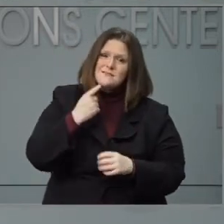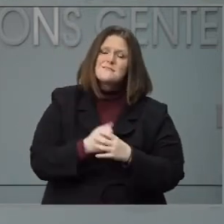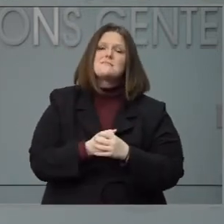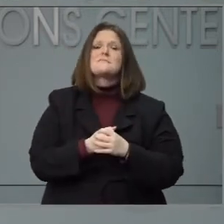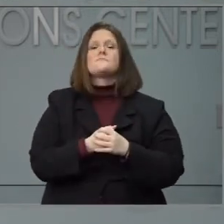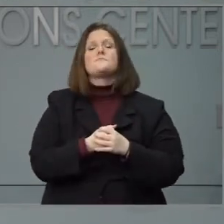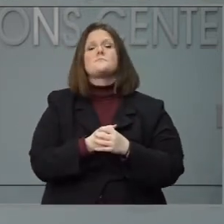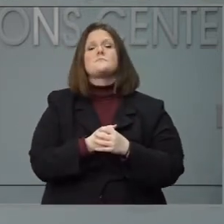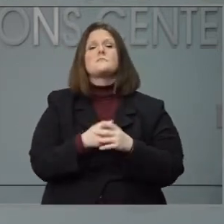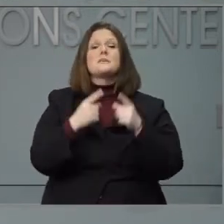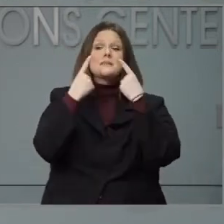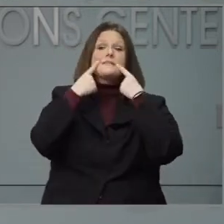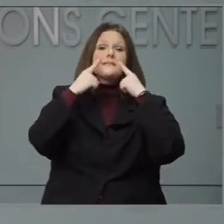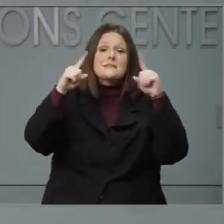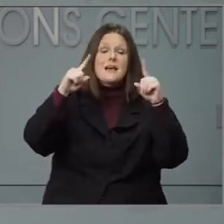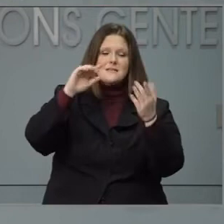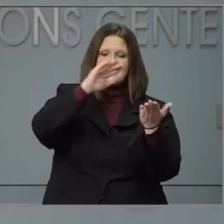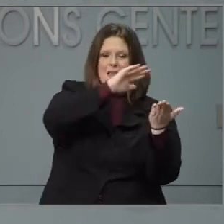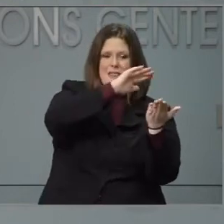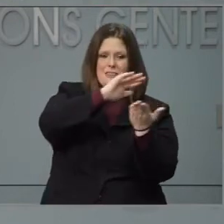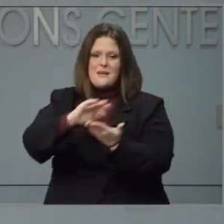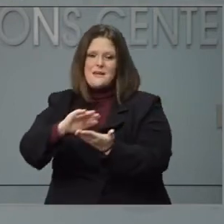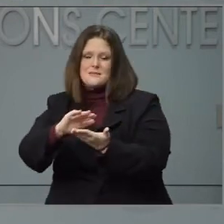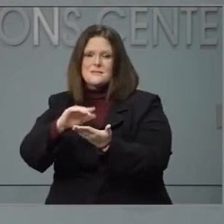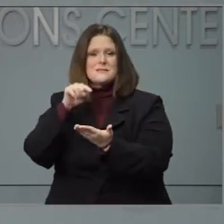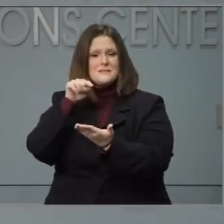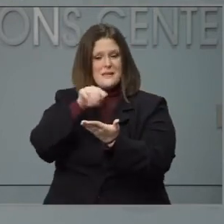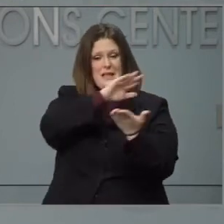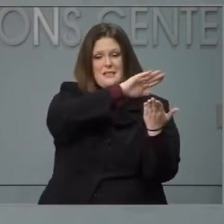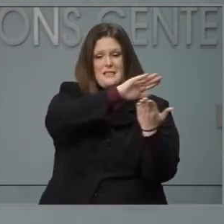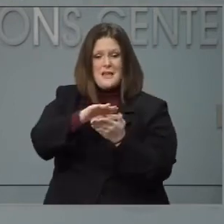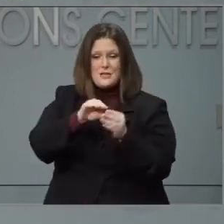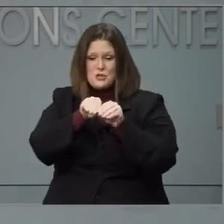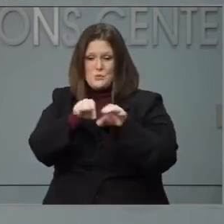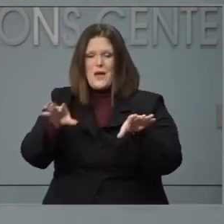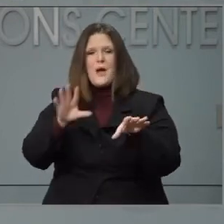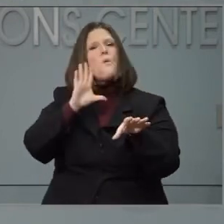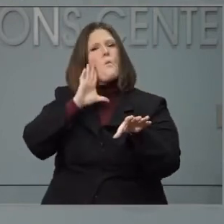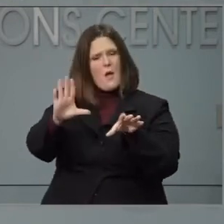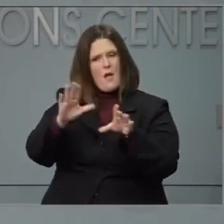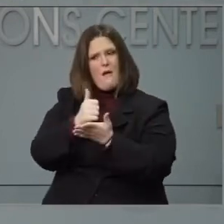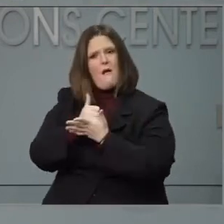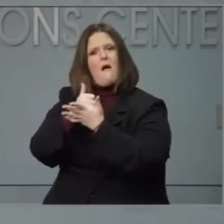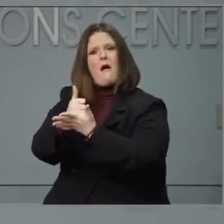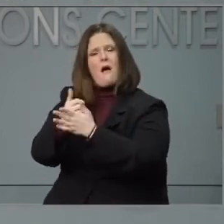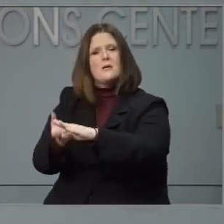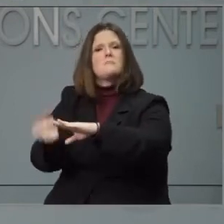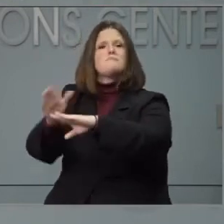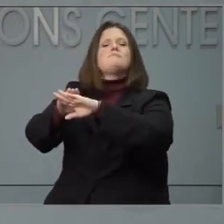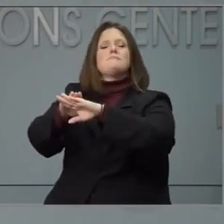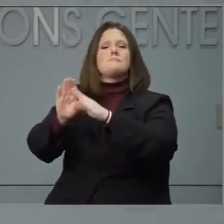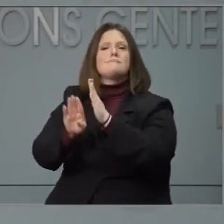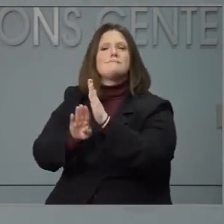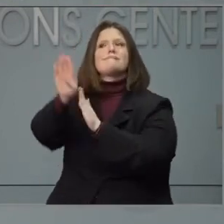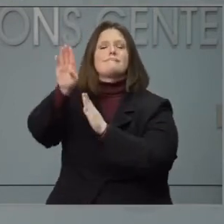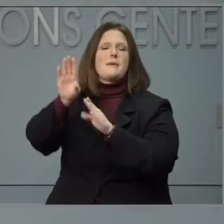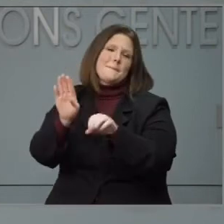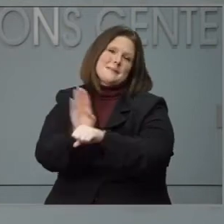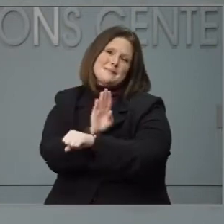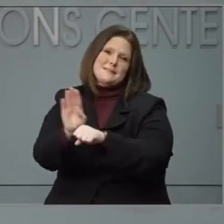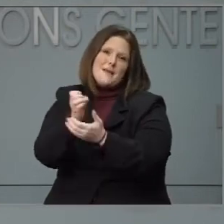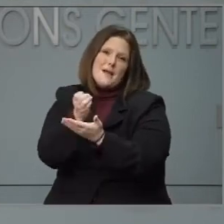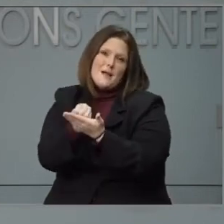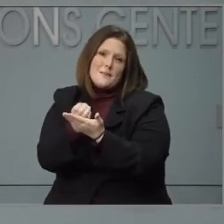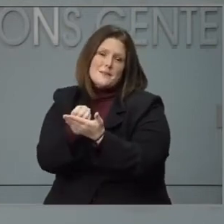and slowing the spread will help our businesses. In addition we've been providing some direct help and this